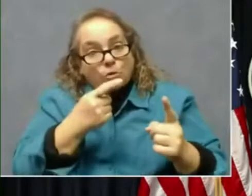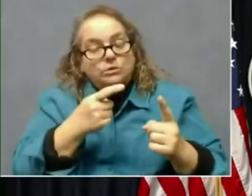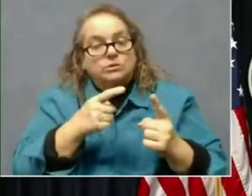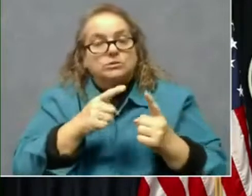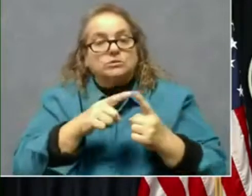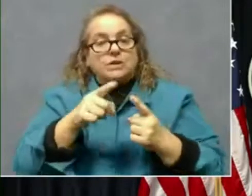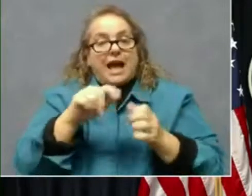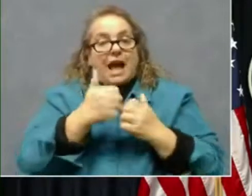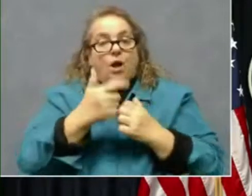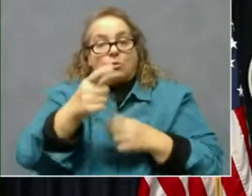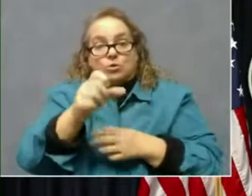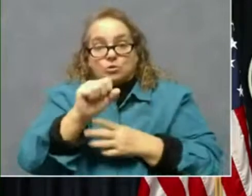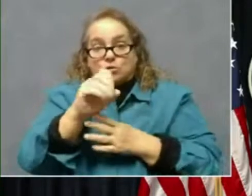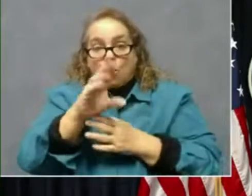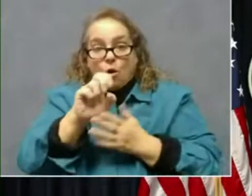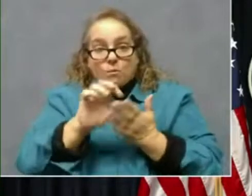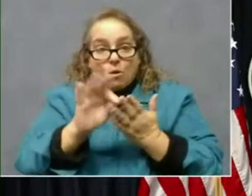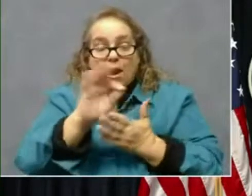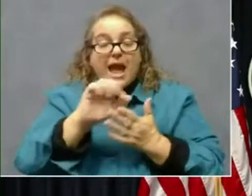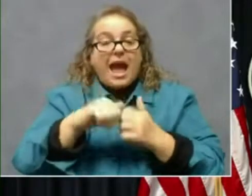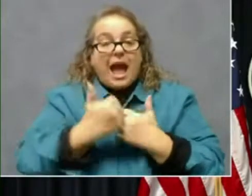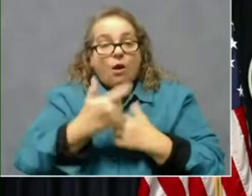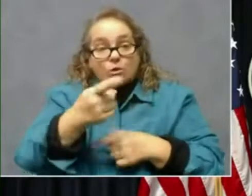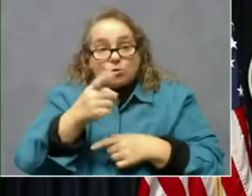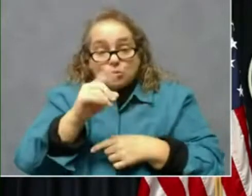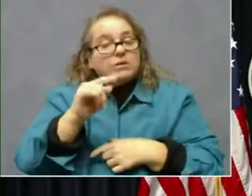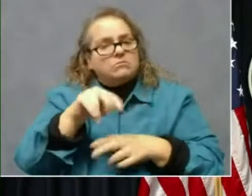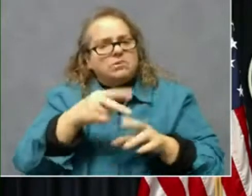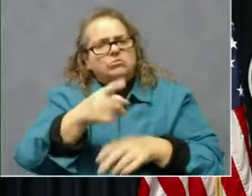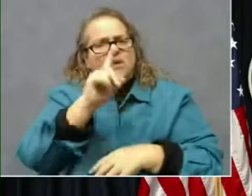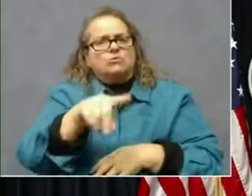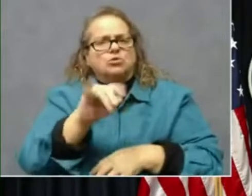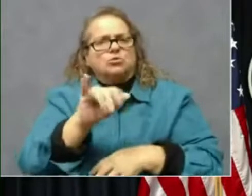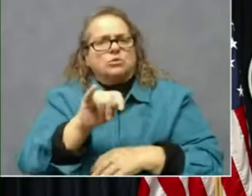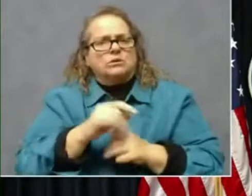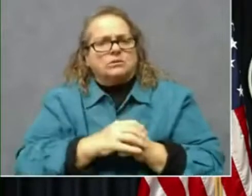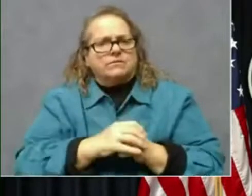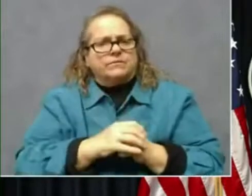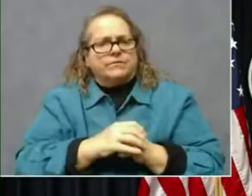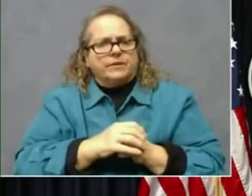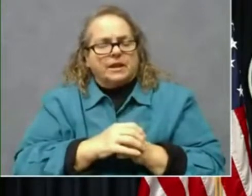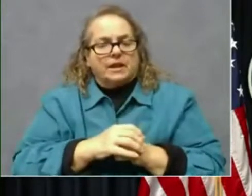think they'll get out there and they will do it. Uh, Lee Searcy from WLEX.